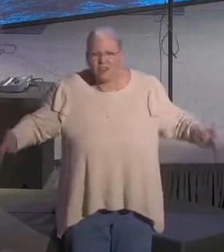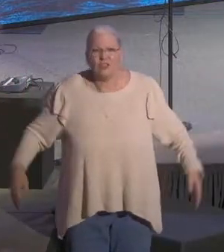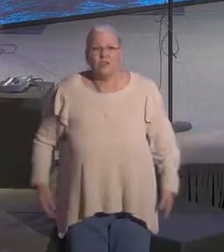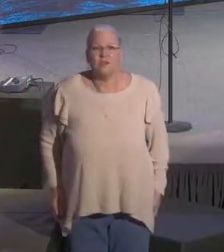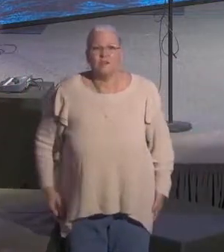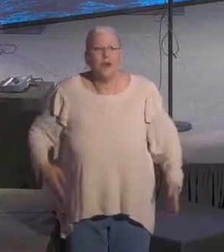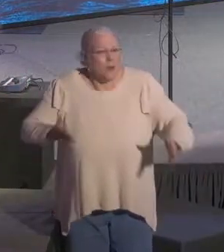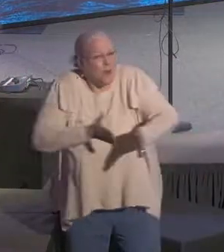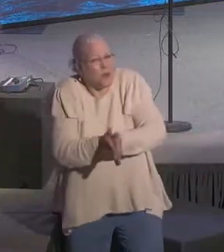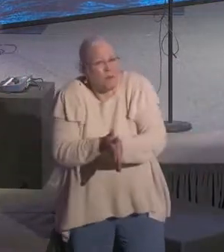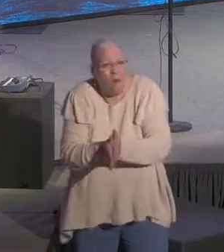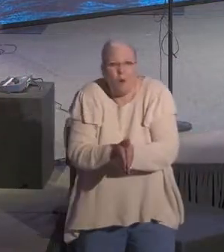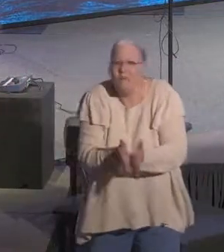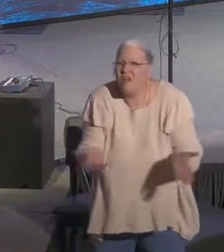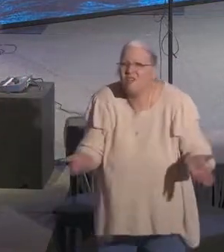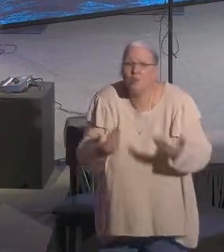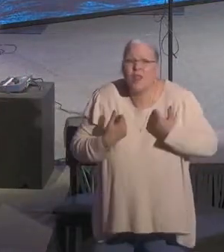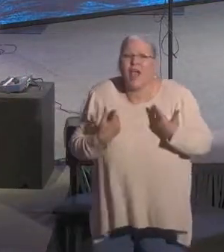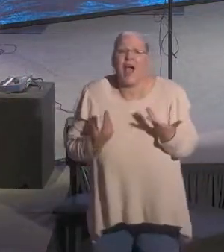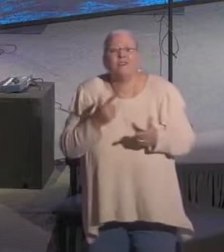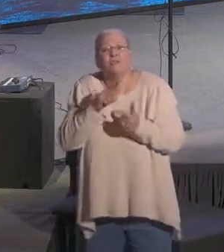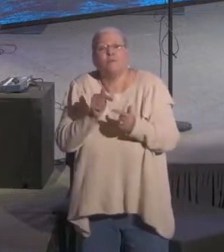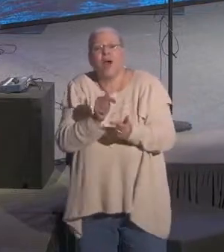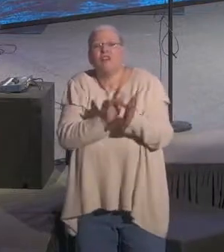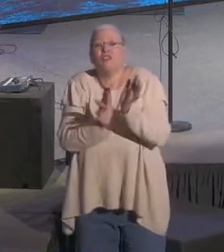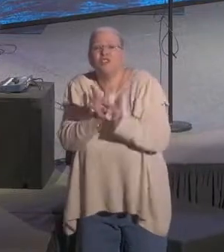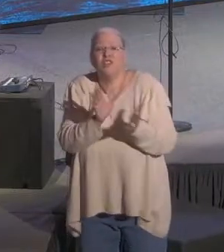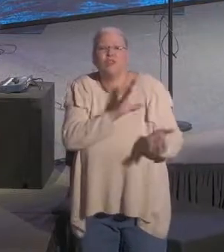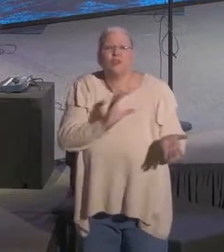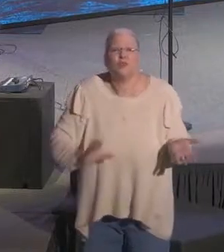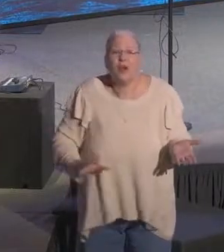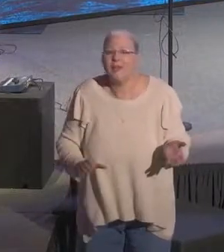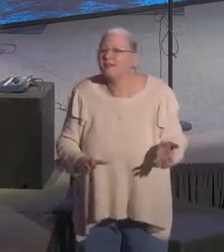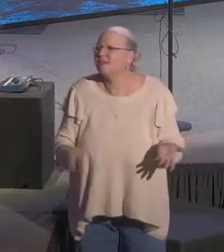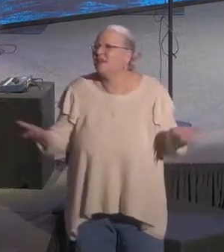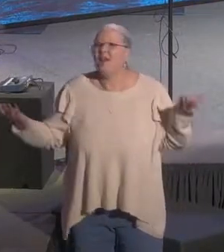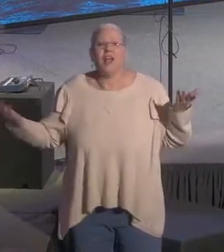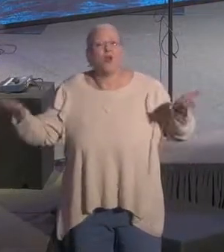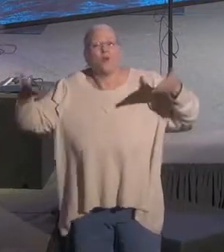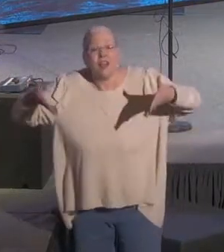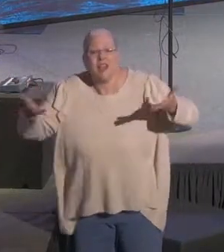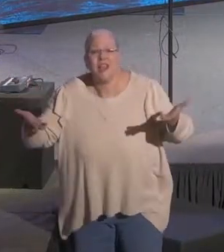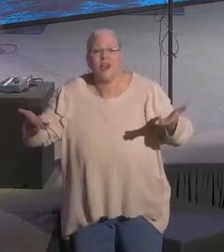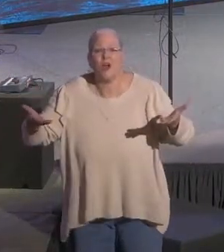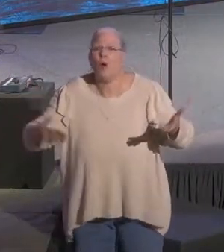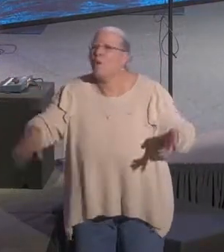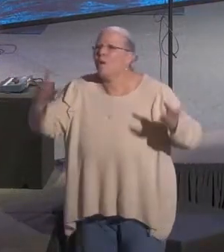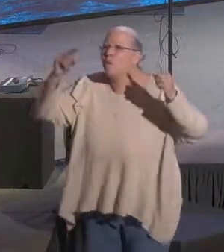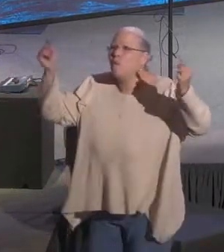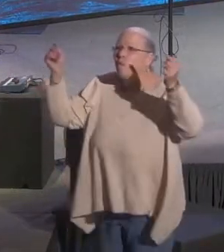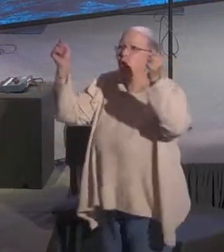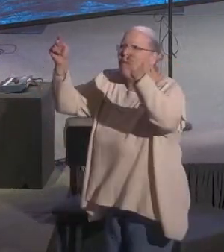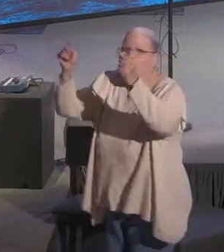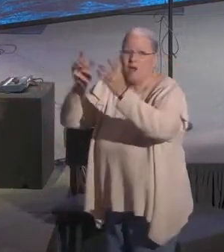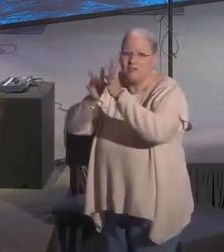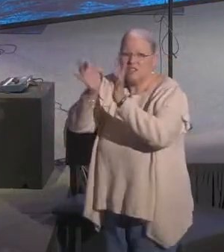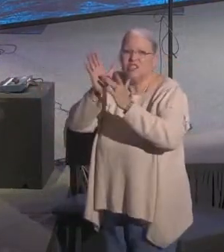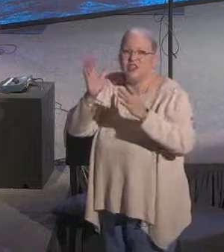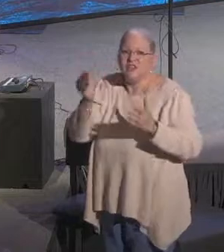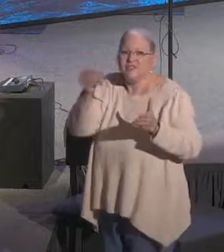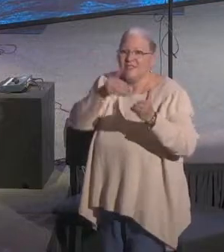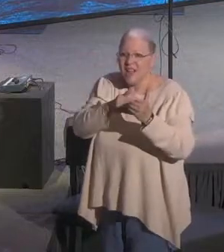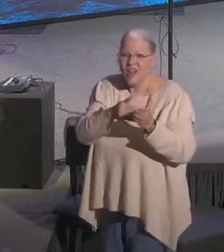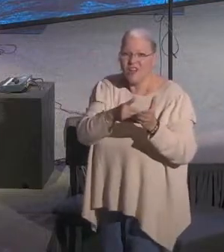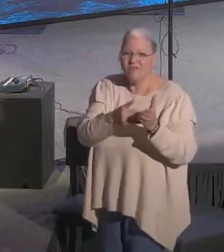The motivation that we have is always going to be Christ. No matter what we talk about here, we're always gonna bring it back to Christ in every gathering,